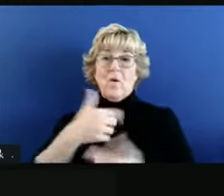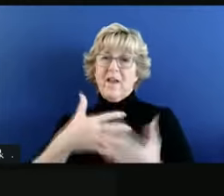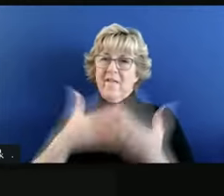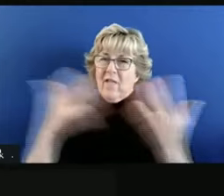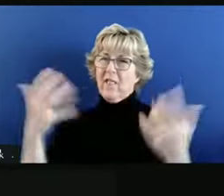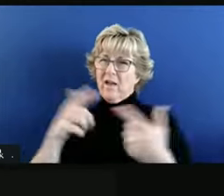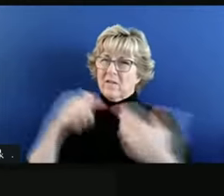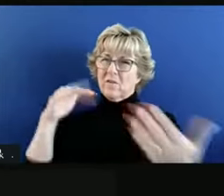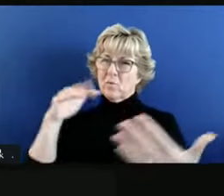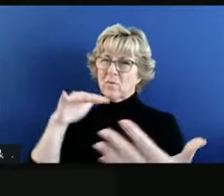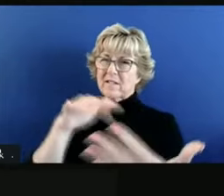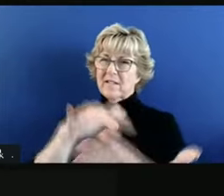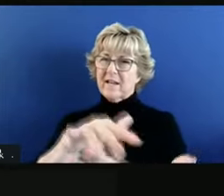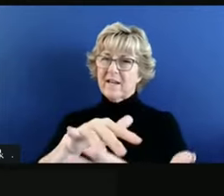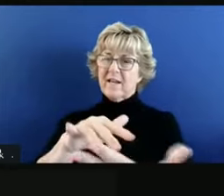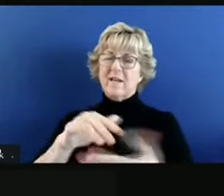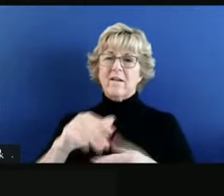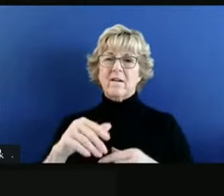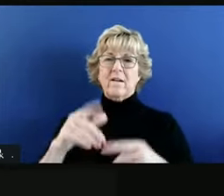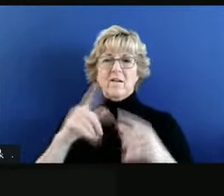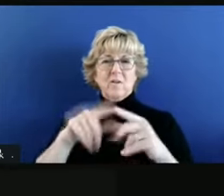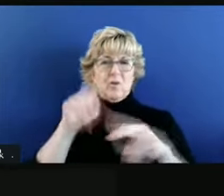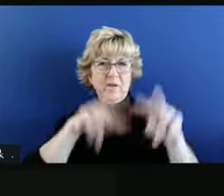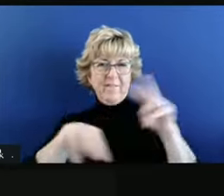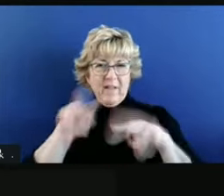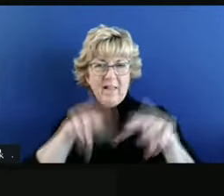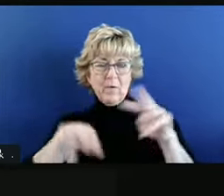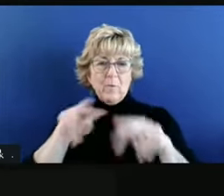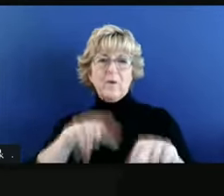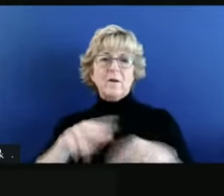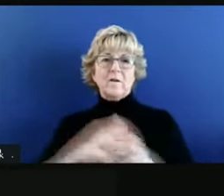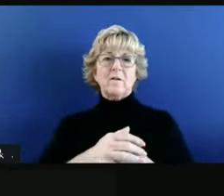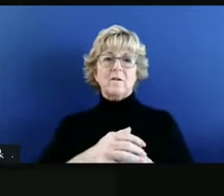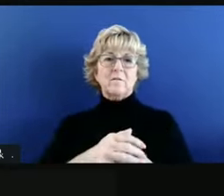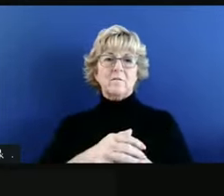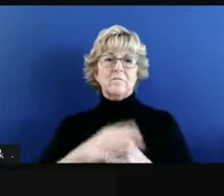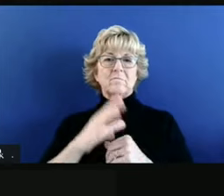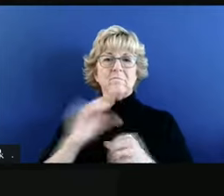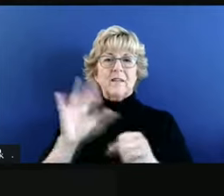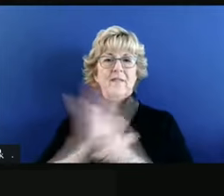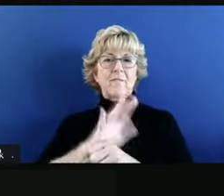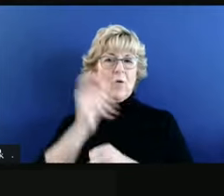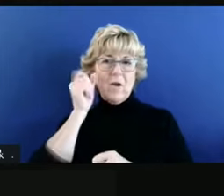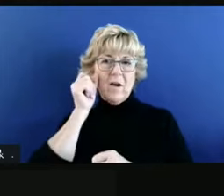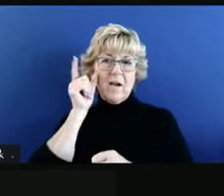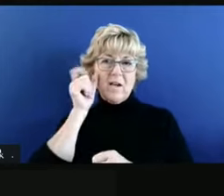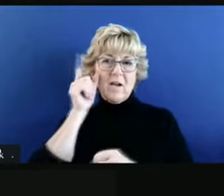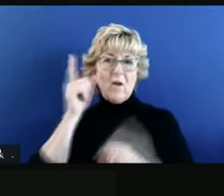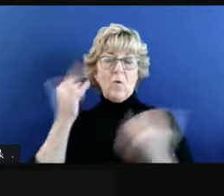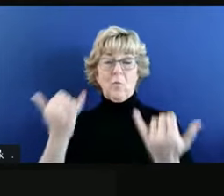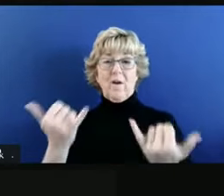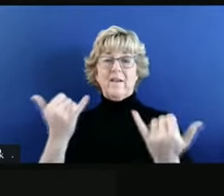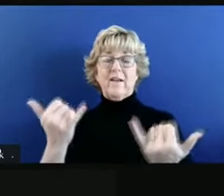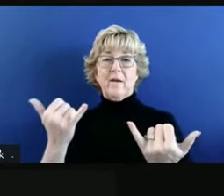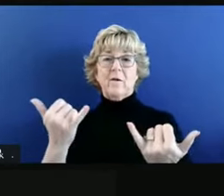the vaccine. We continue to evaluate it and really try to understand it. So at this point, that is not